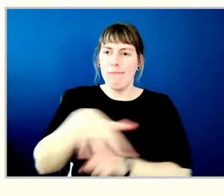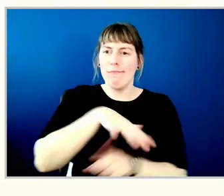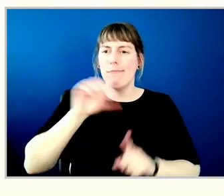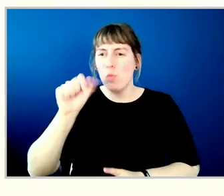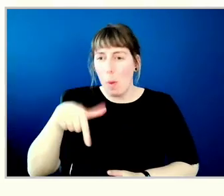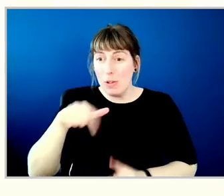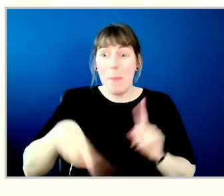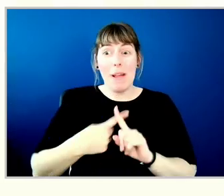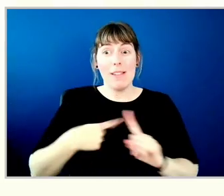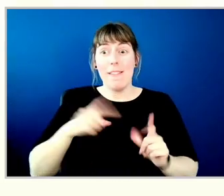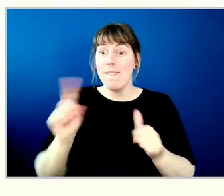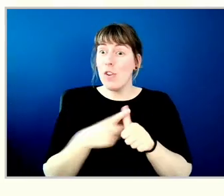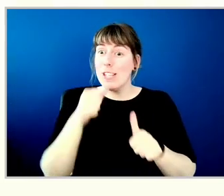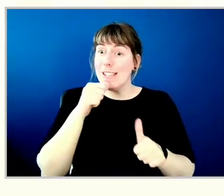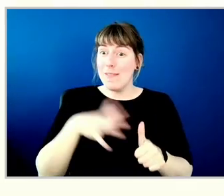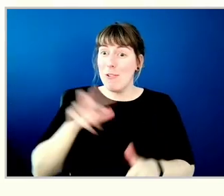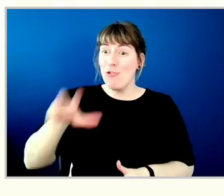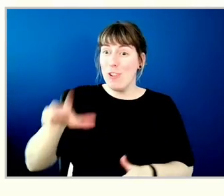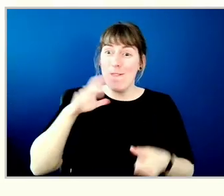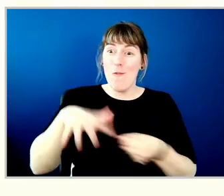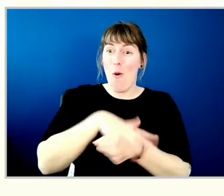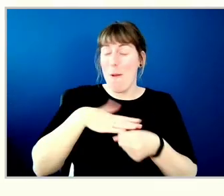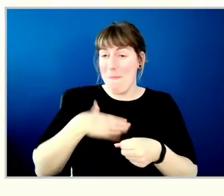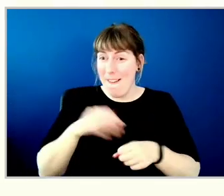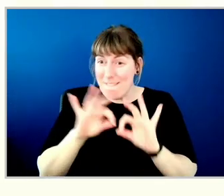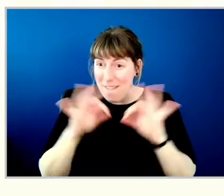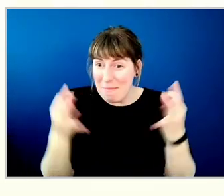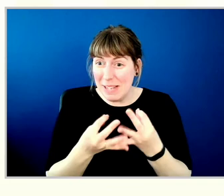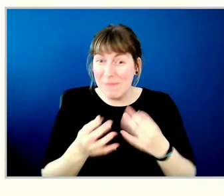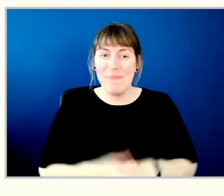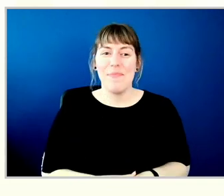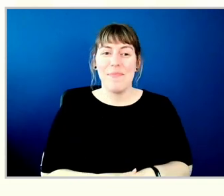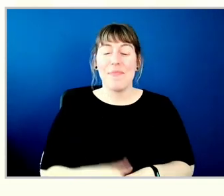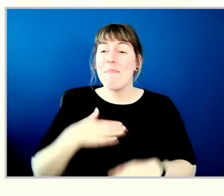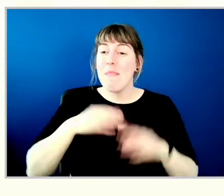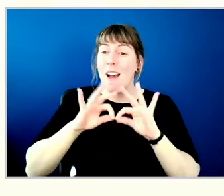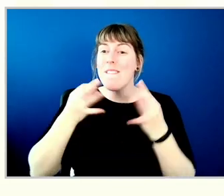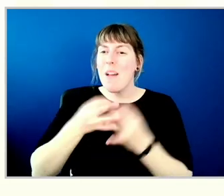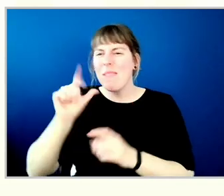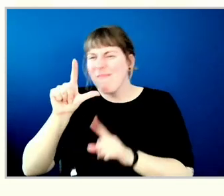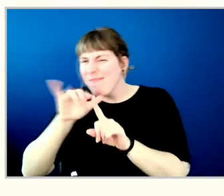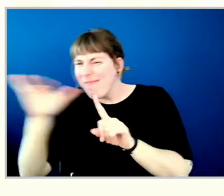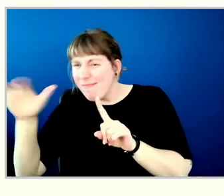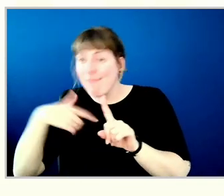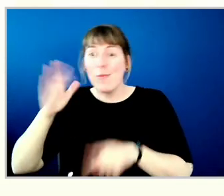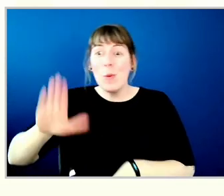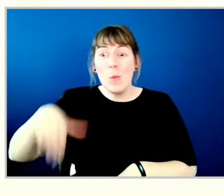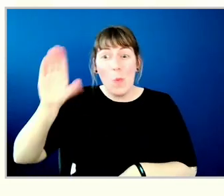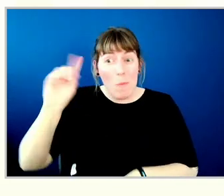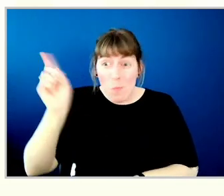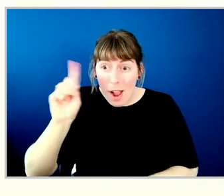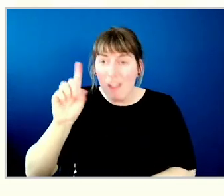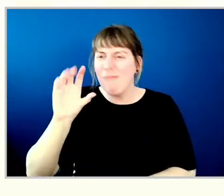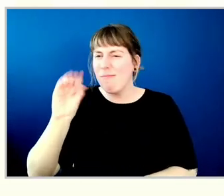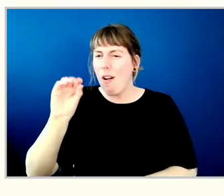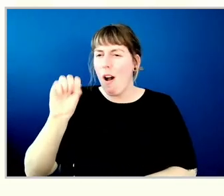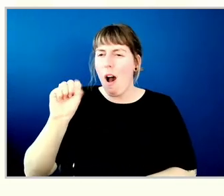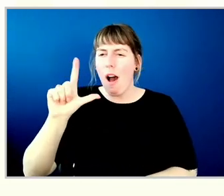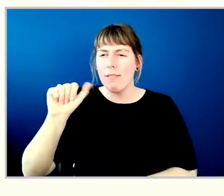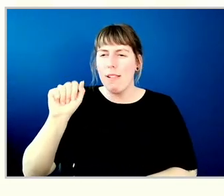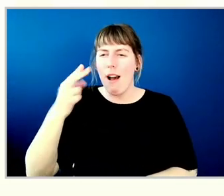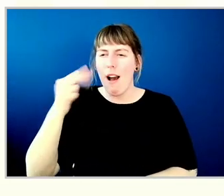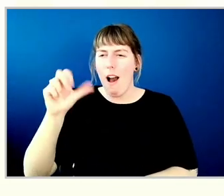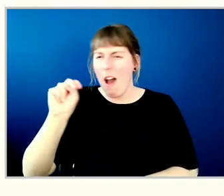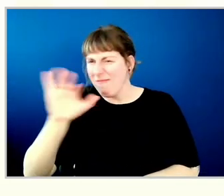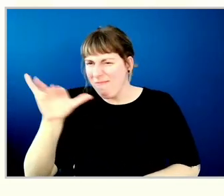female chief of my family. I come from the Lakit Joe family. I was born and raised in Aslahan. I am also a descendant